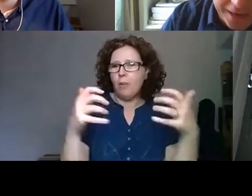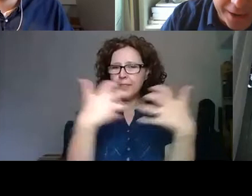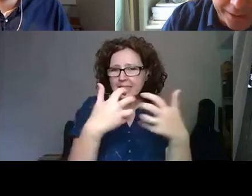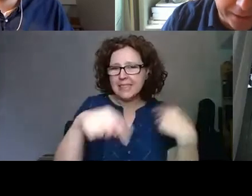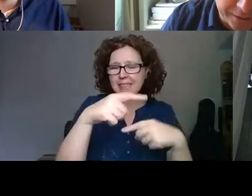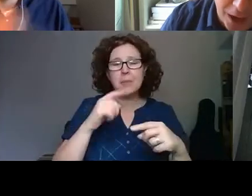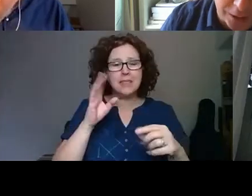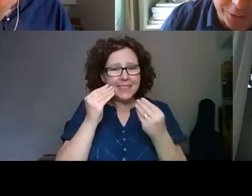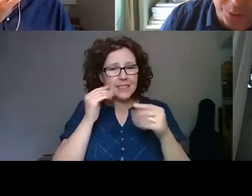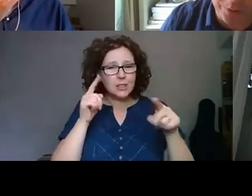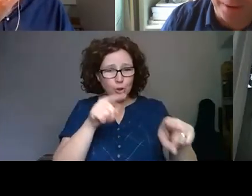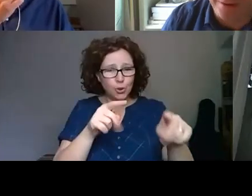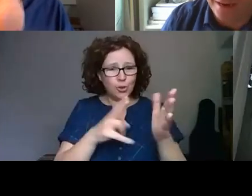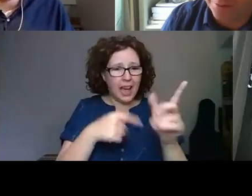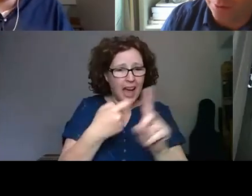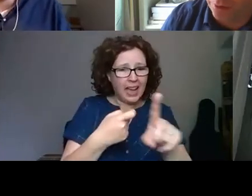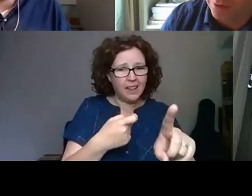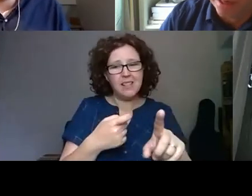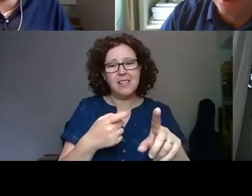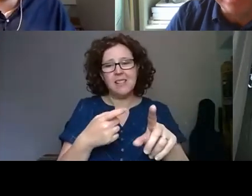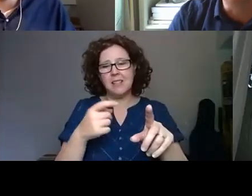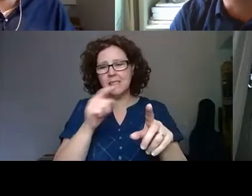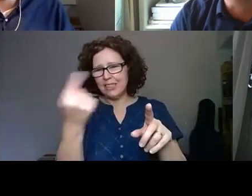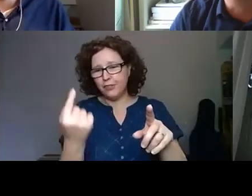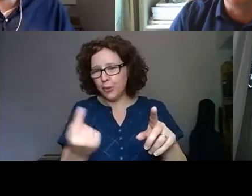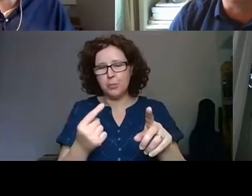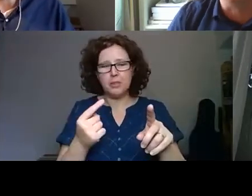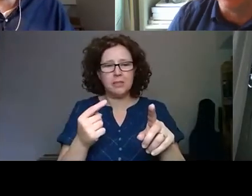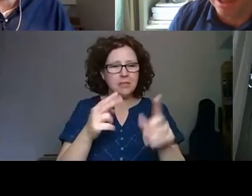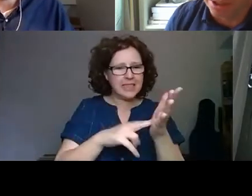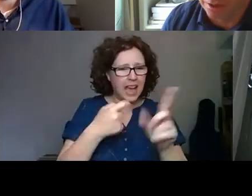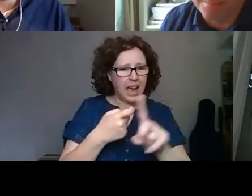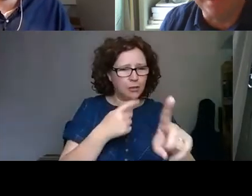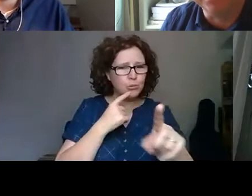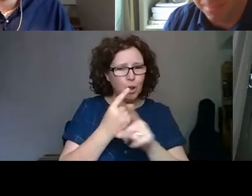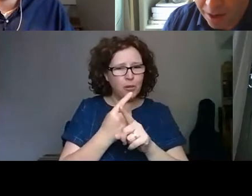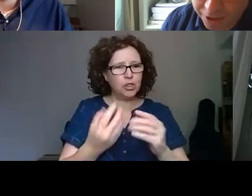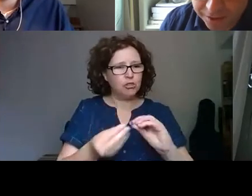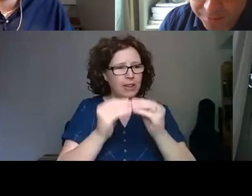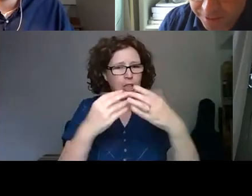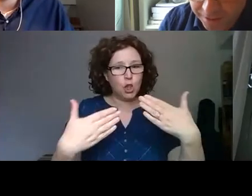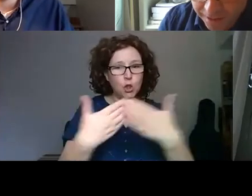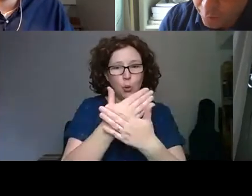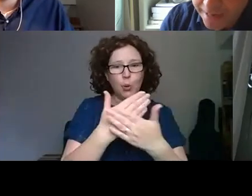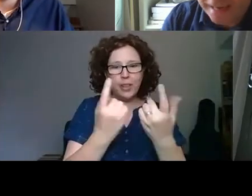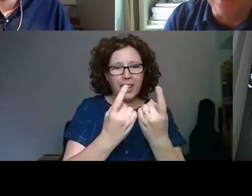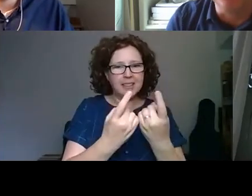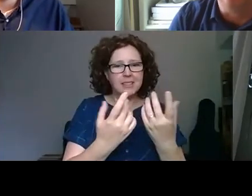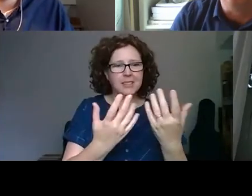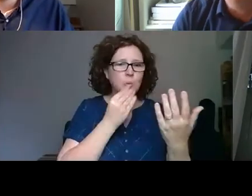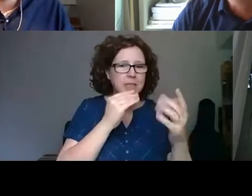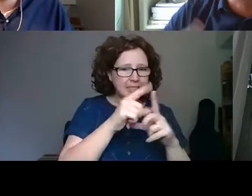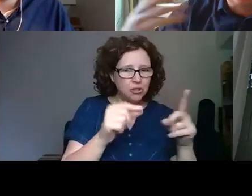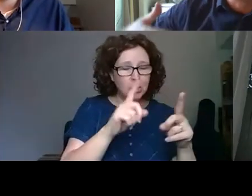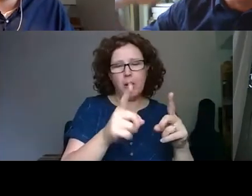of you, know, hearing Niall, you talk about how you're creating new things with digital but managing partnerships and Irini, how